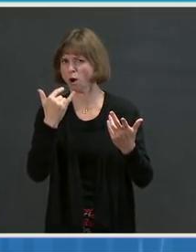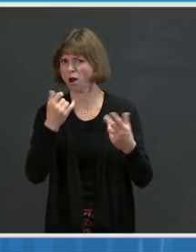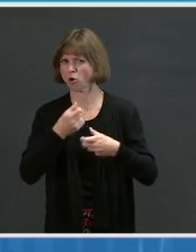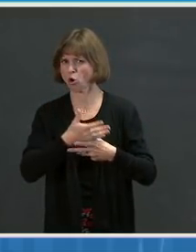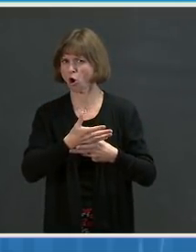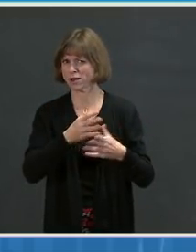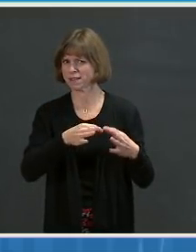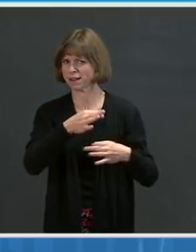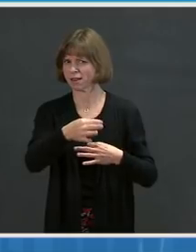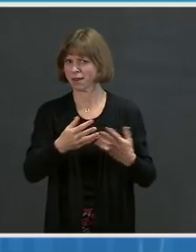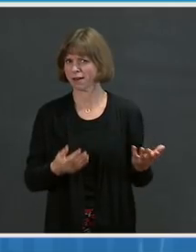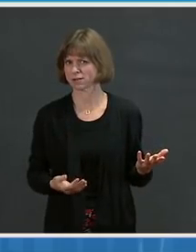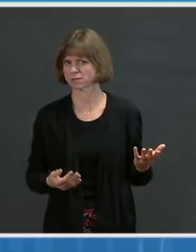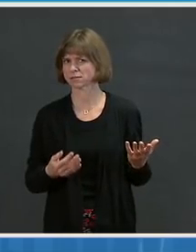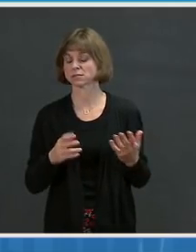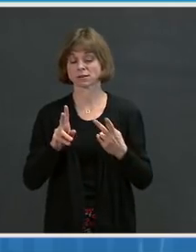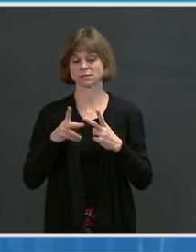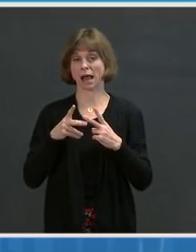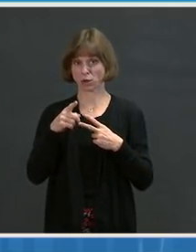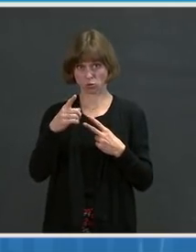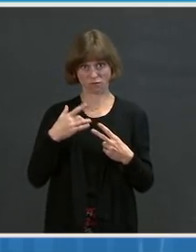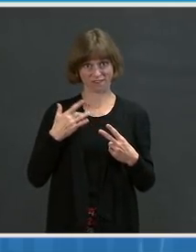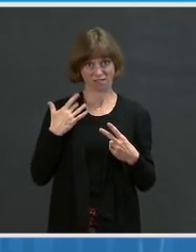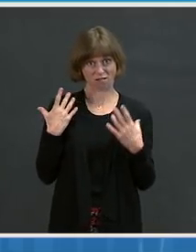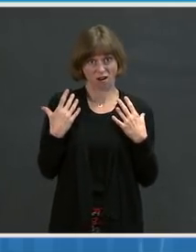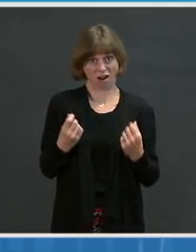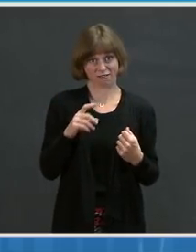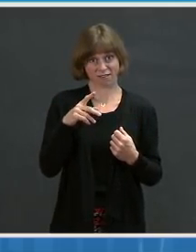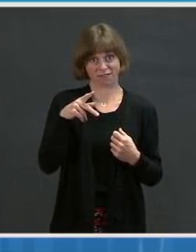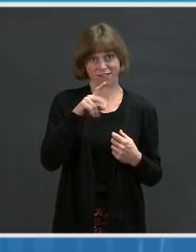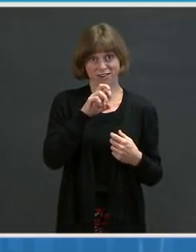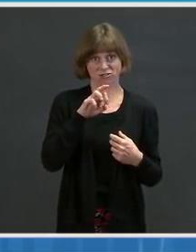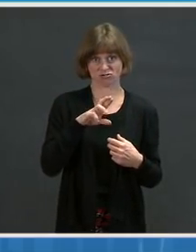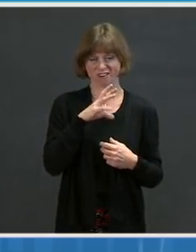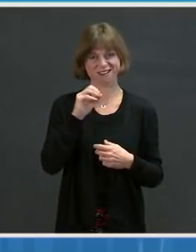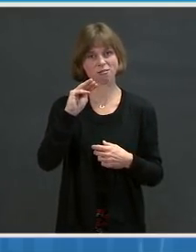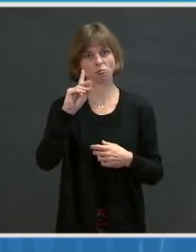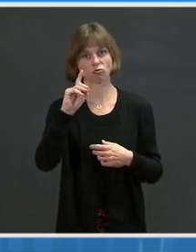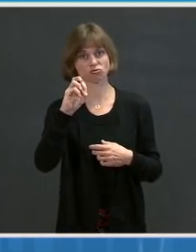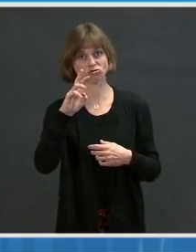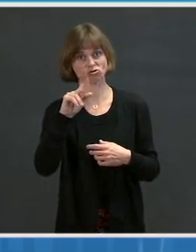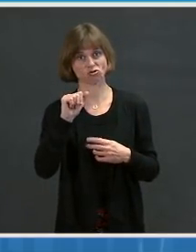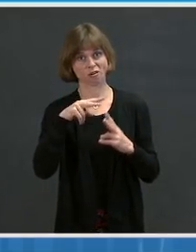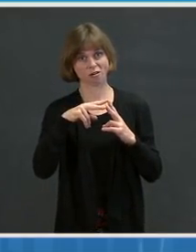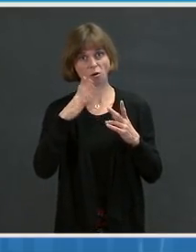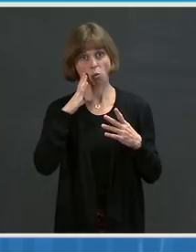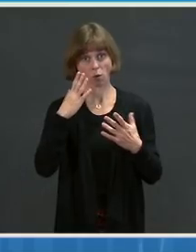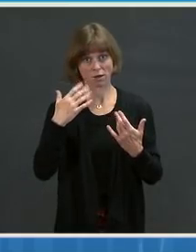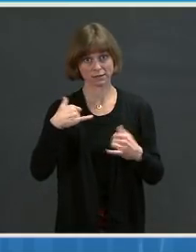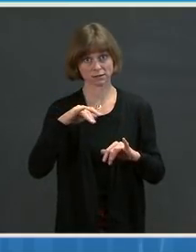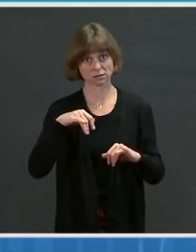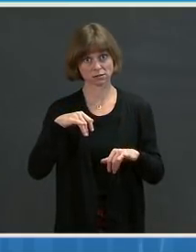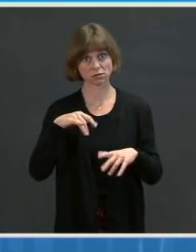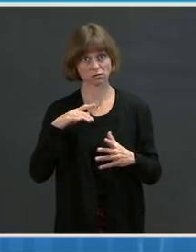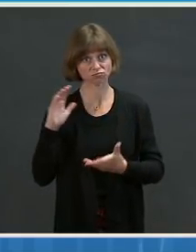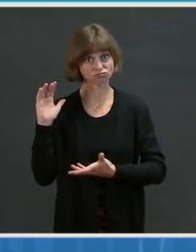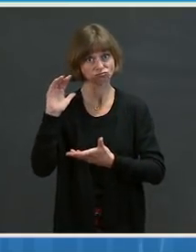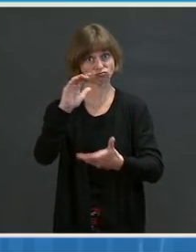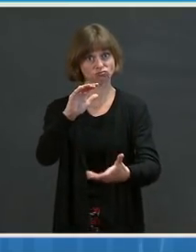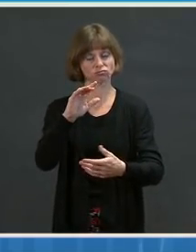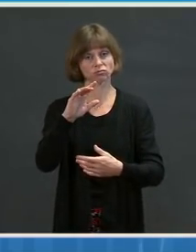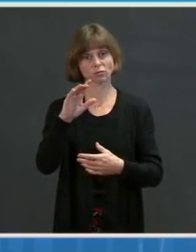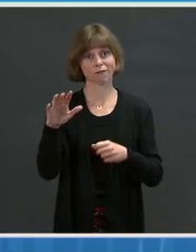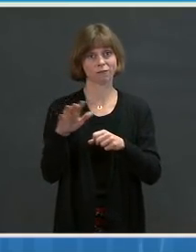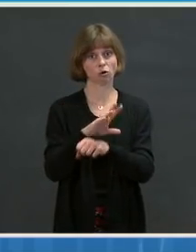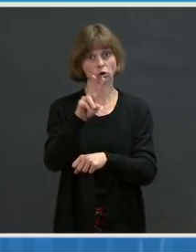Secondly, how confident are you that Pfizer and Moderna are going to be able to deliver the full 220 million